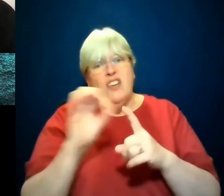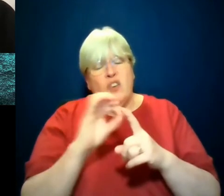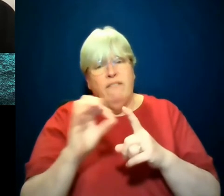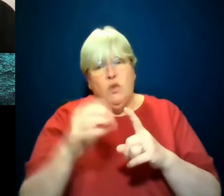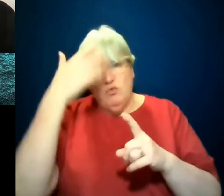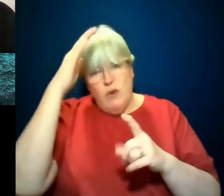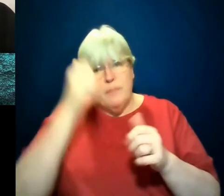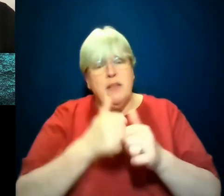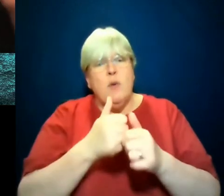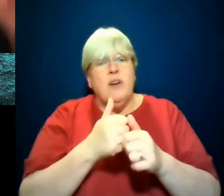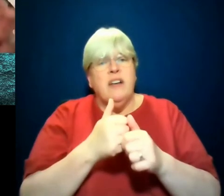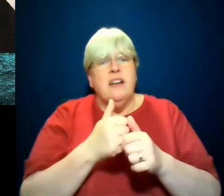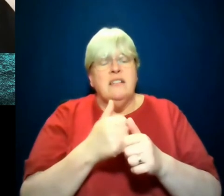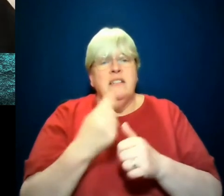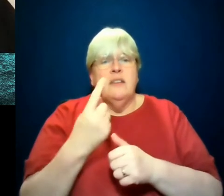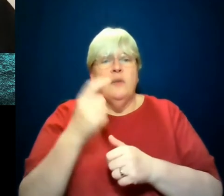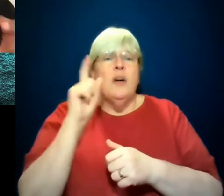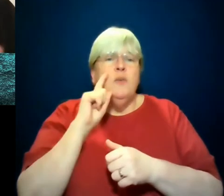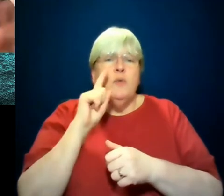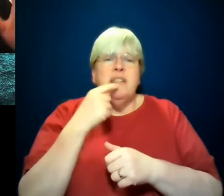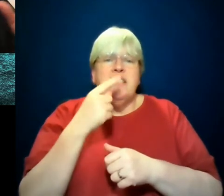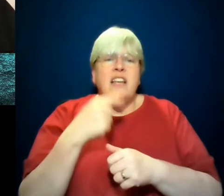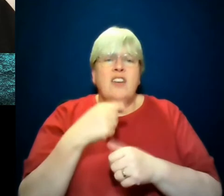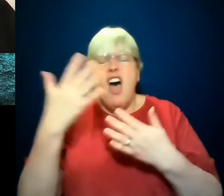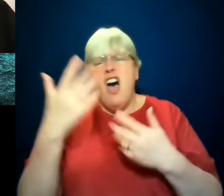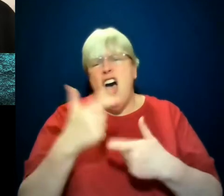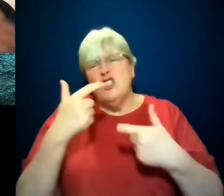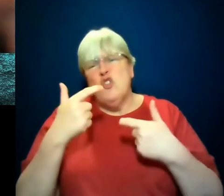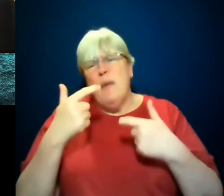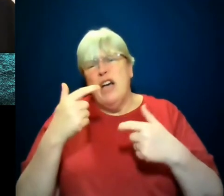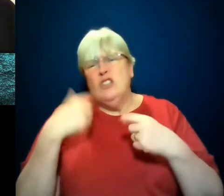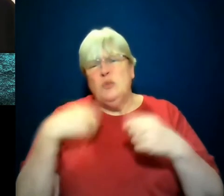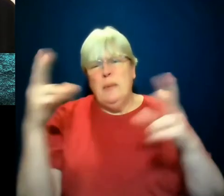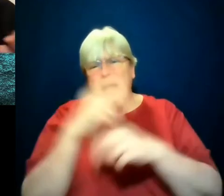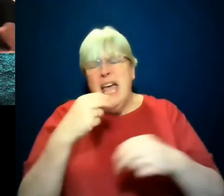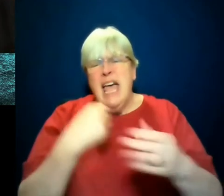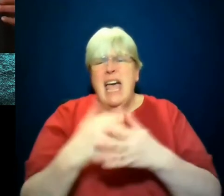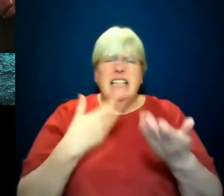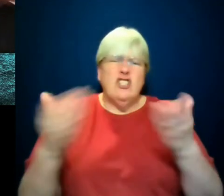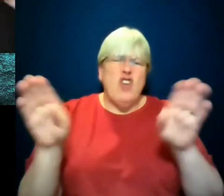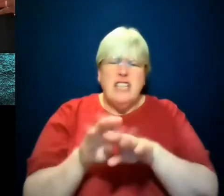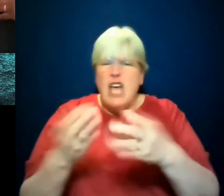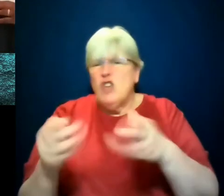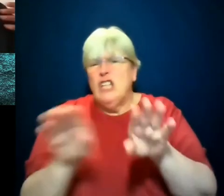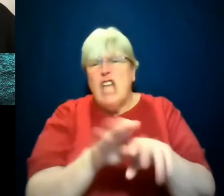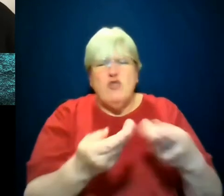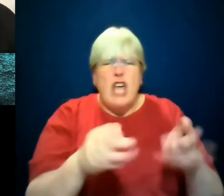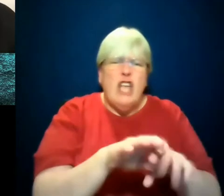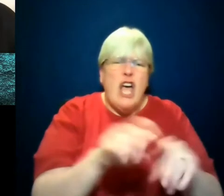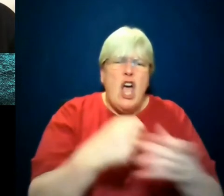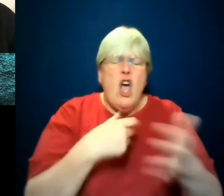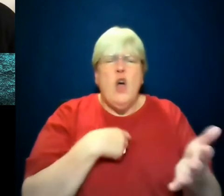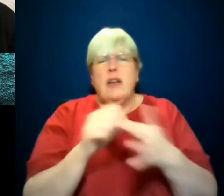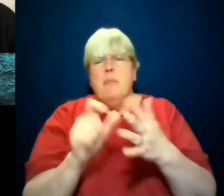this woman was like, there's just so much out there that's not being heard. And, and they shut down Parler and they shut down this. And, and the